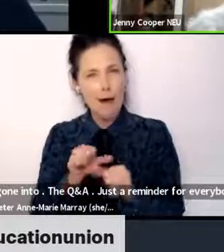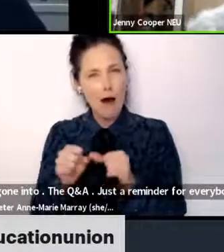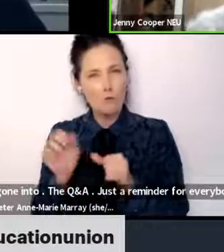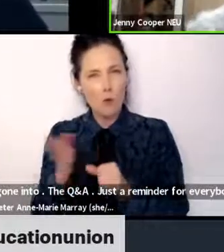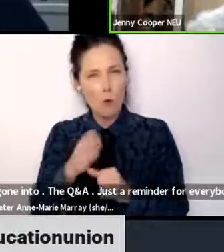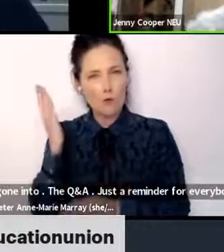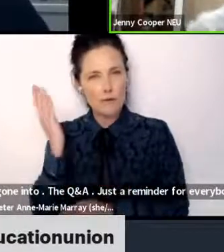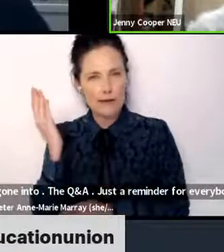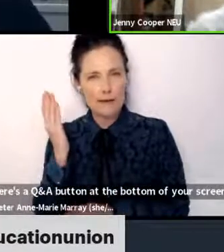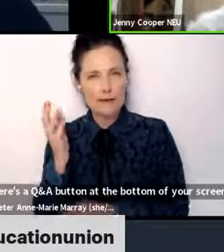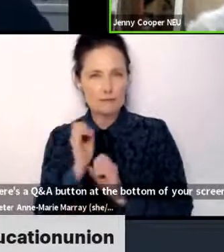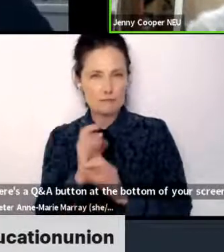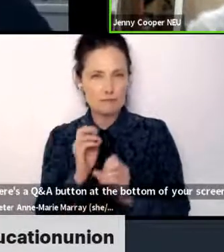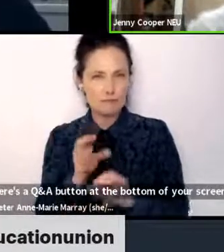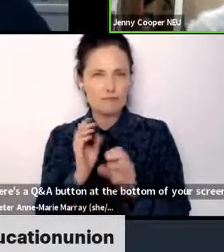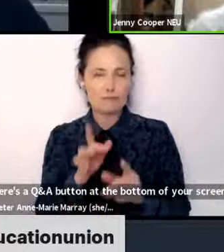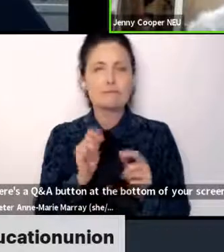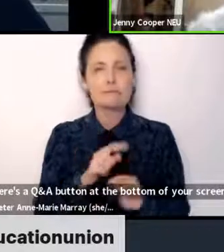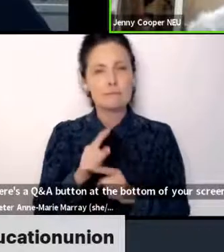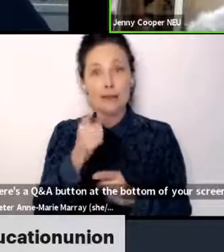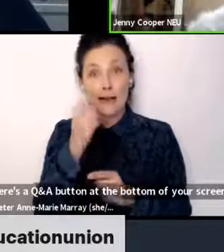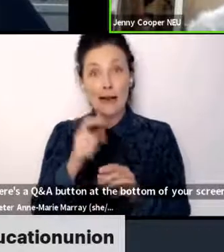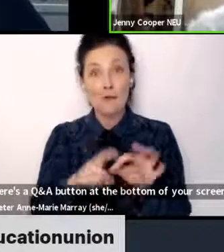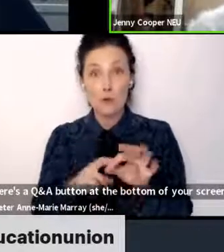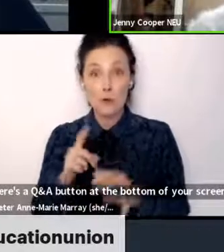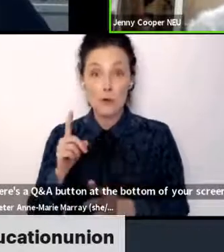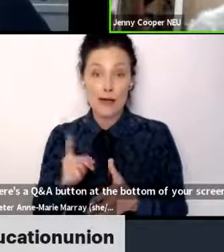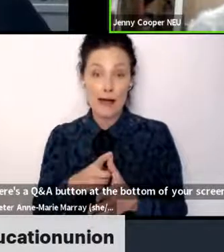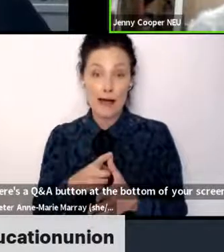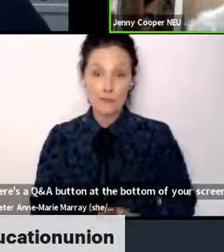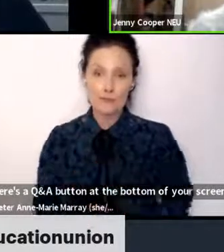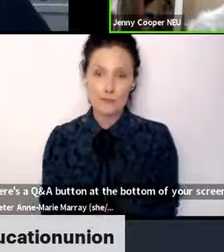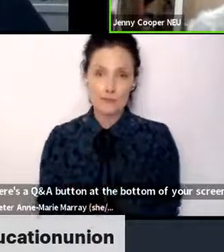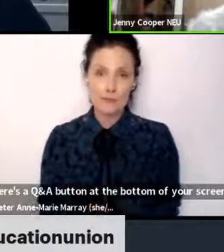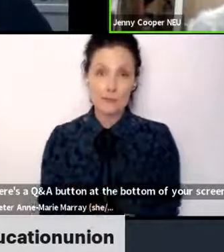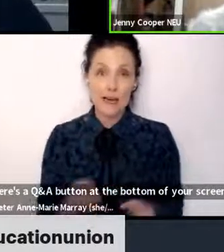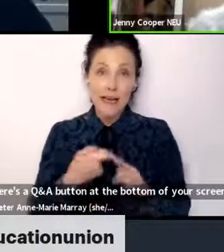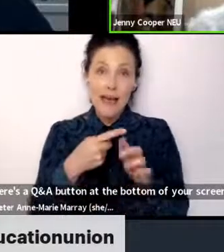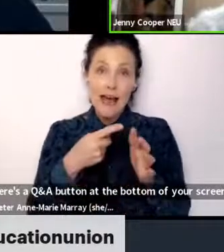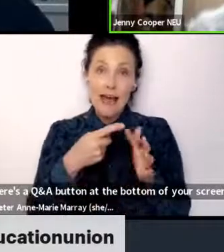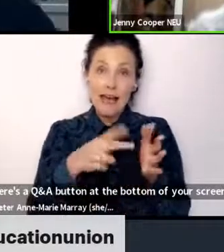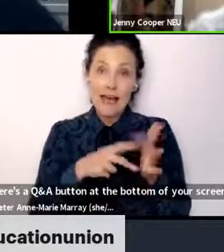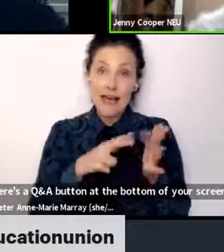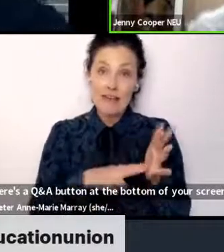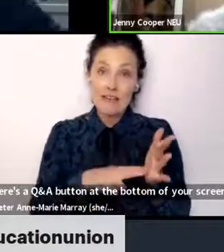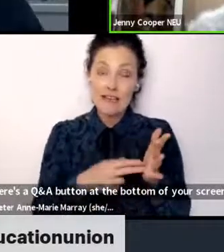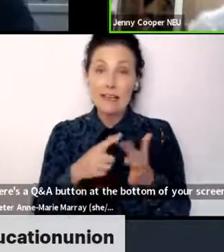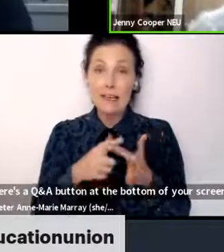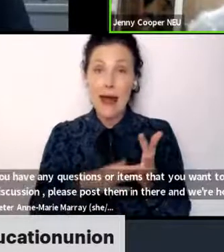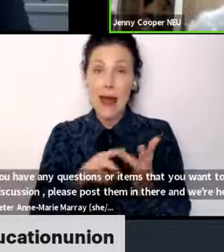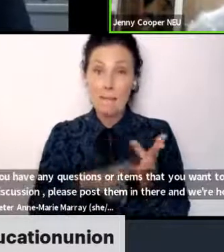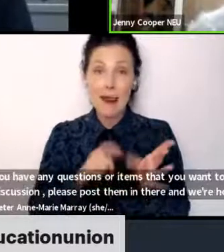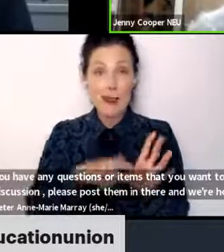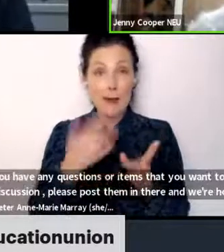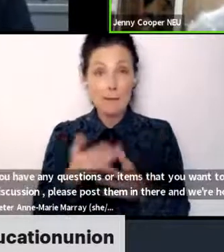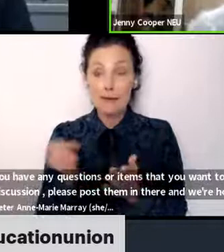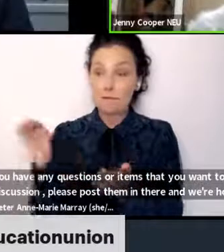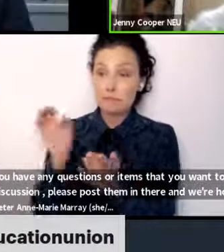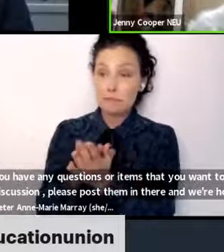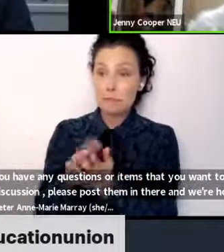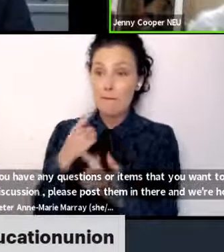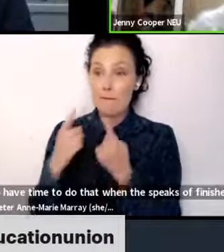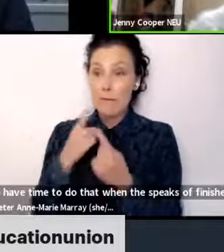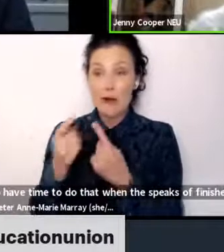Also, just to point out, Kevin and Emily have just posted details in the chat of the demos that are taking place on the